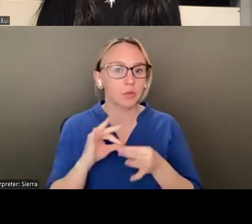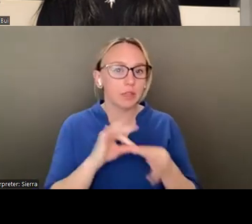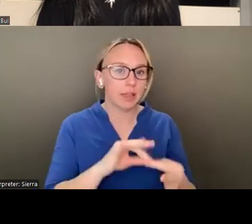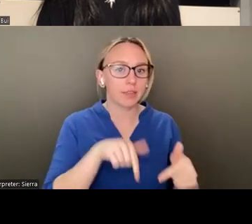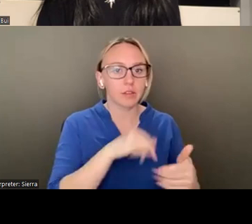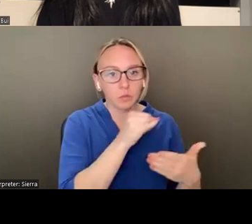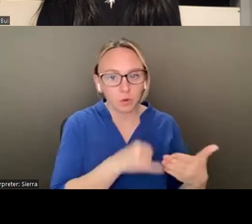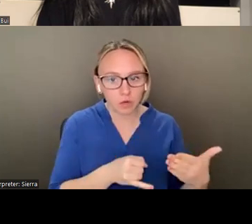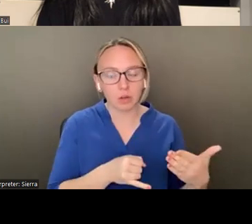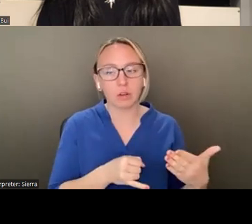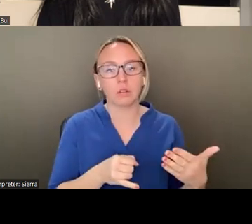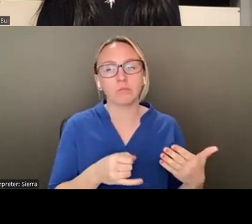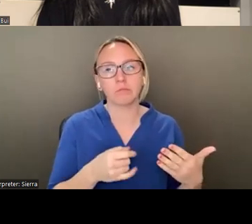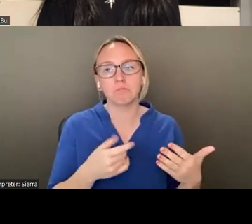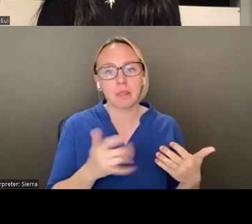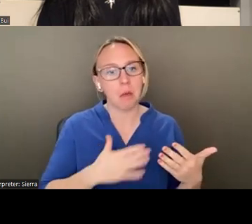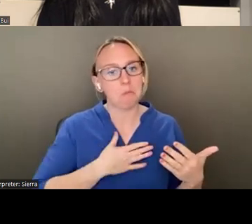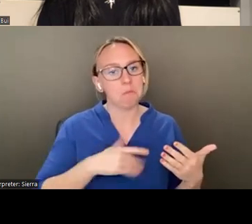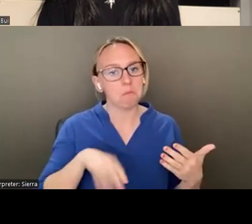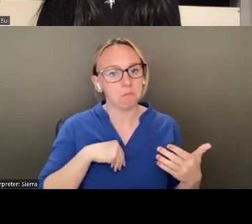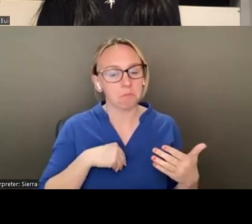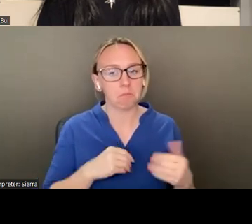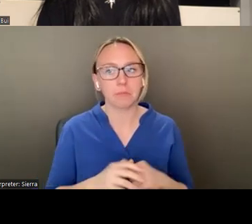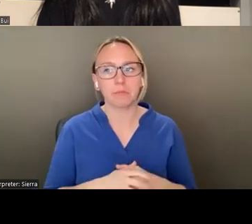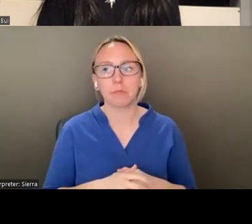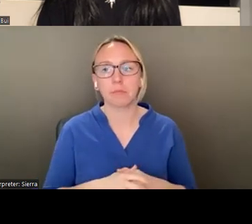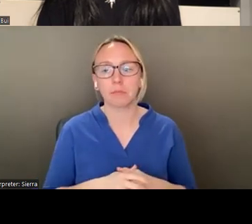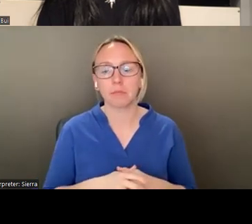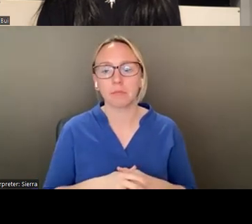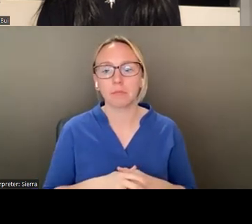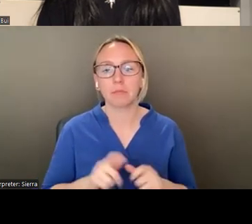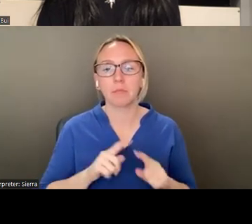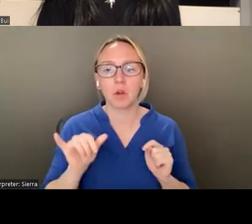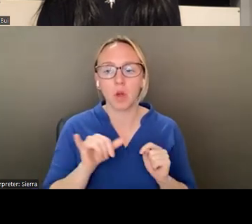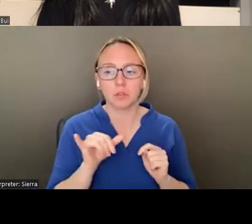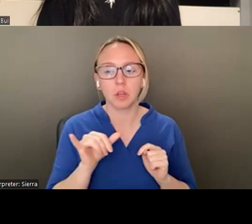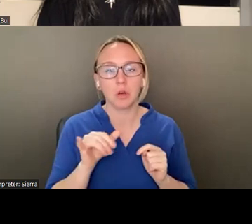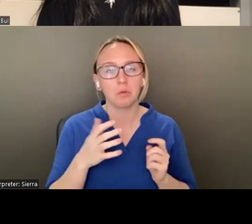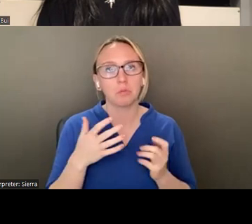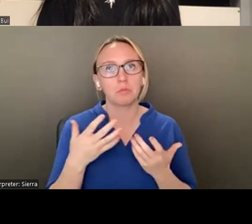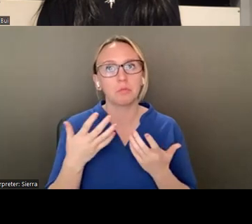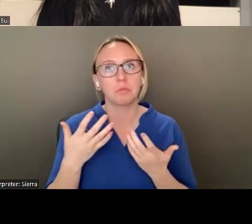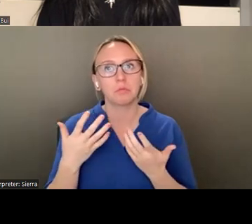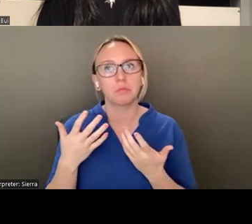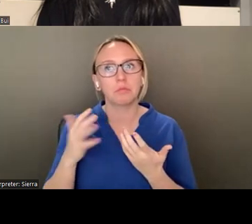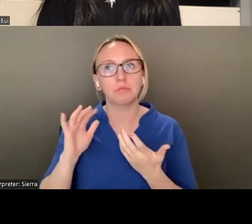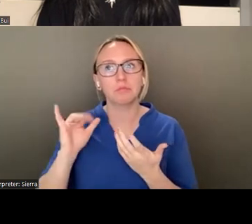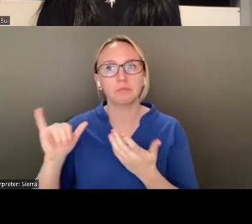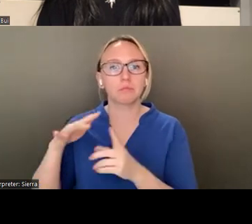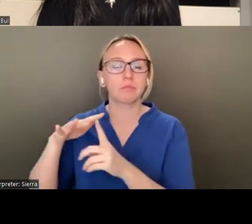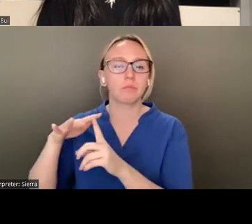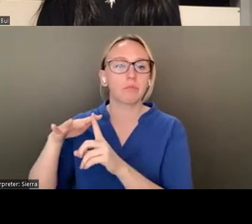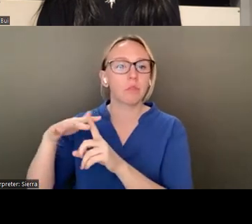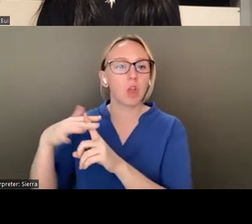work and then also kind of bringing context into it, but I try to do it anecdotally.